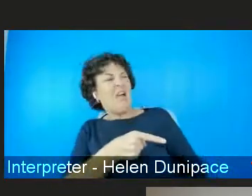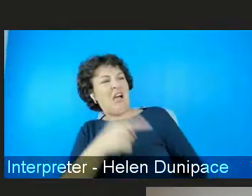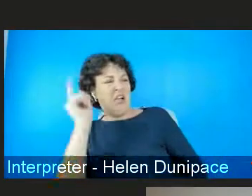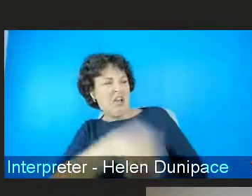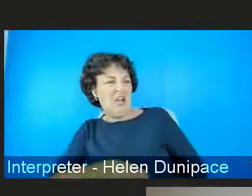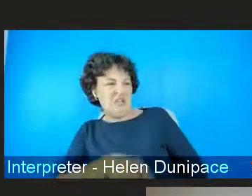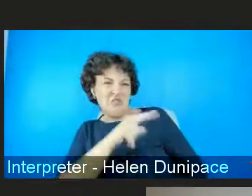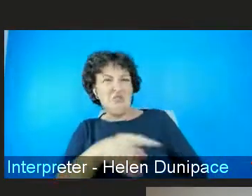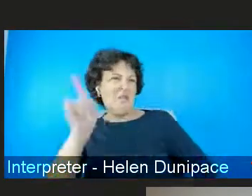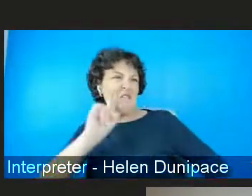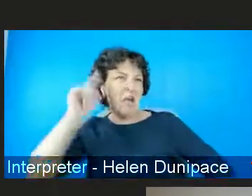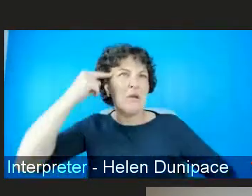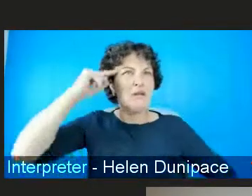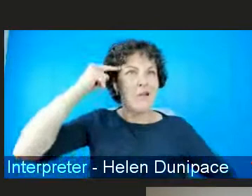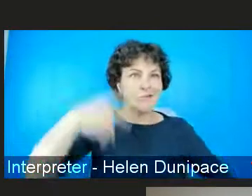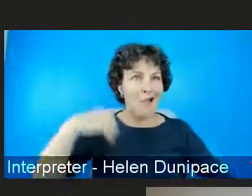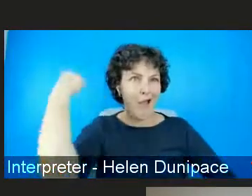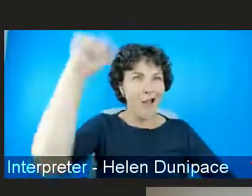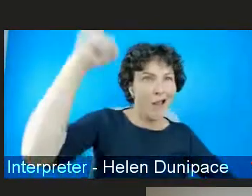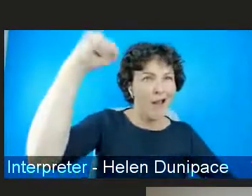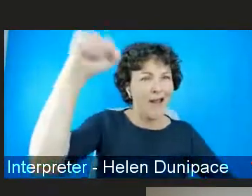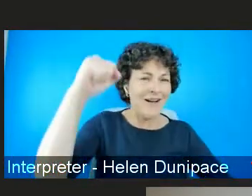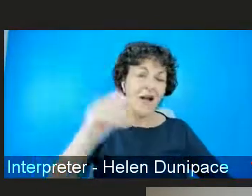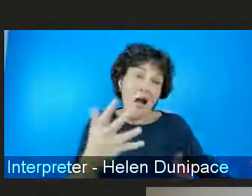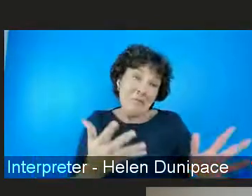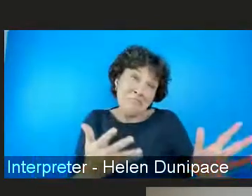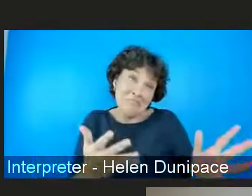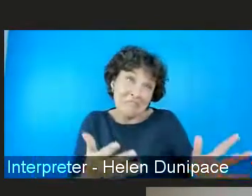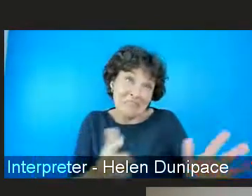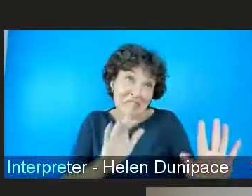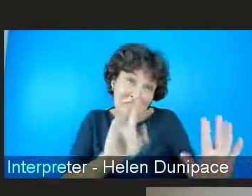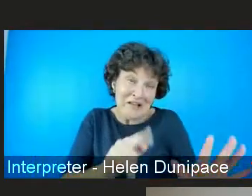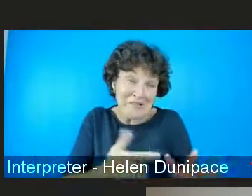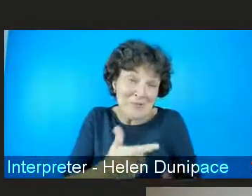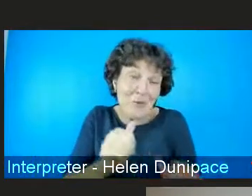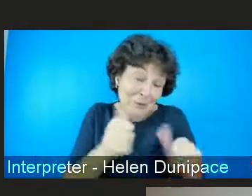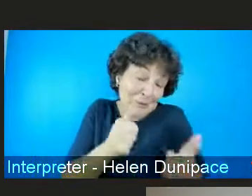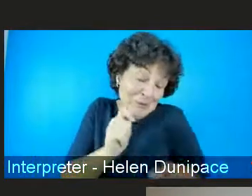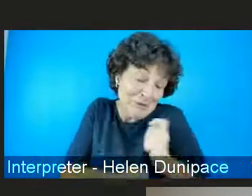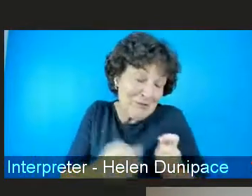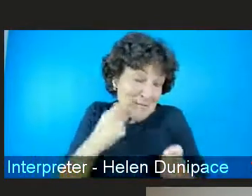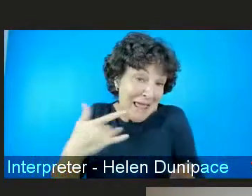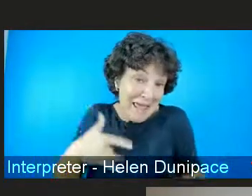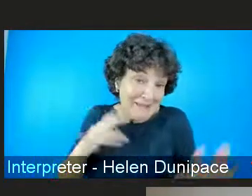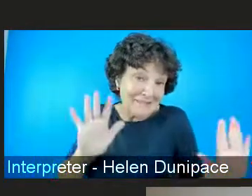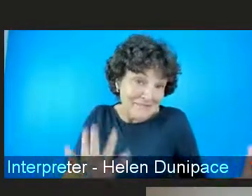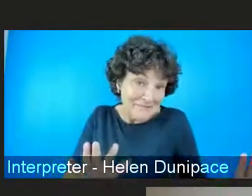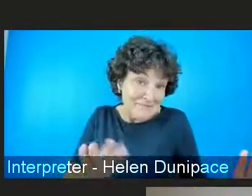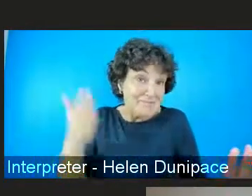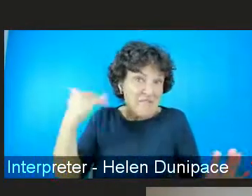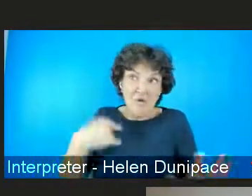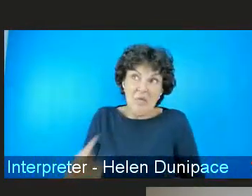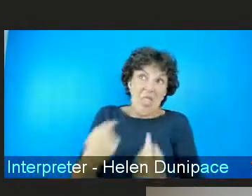feminazis, which is a nice change in my life. But I think